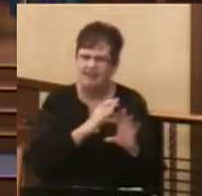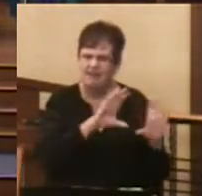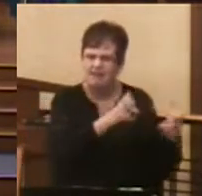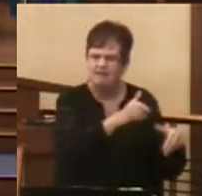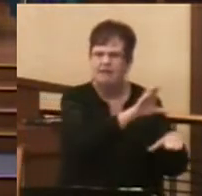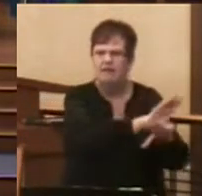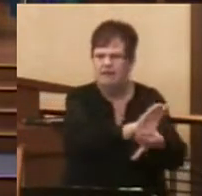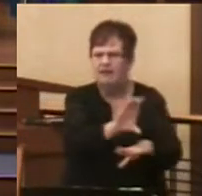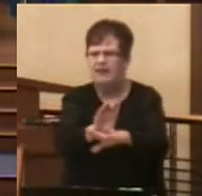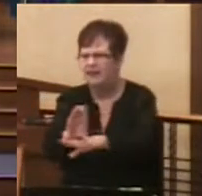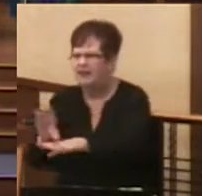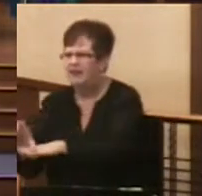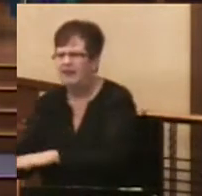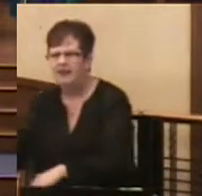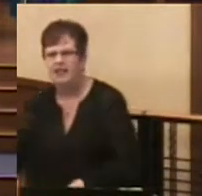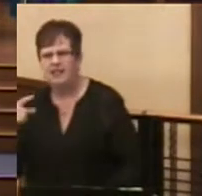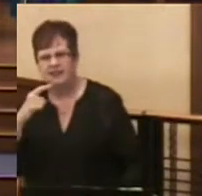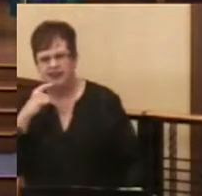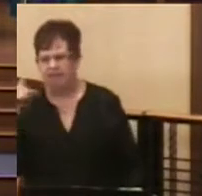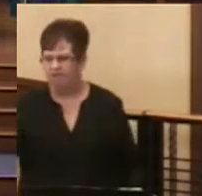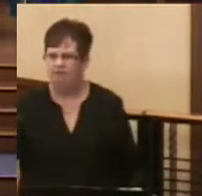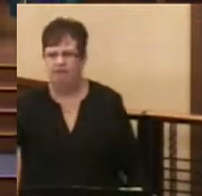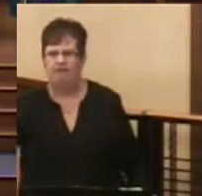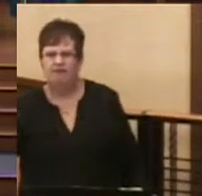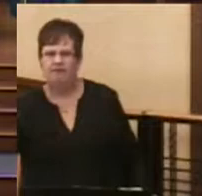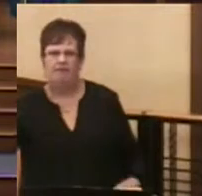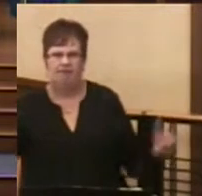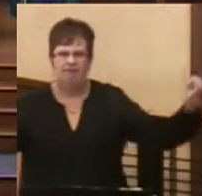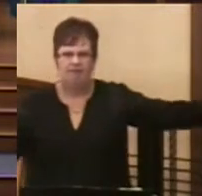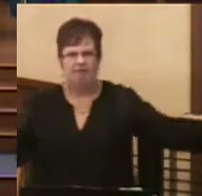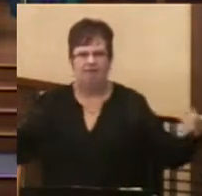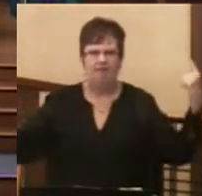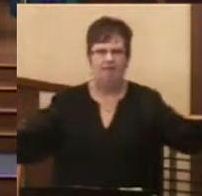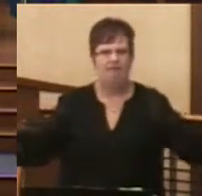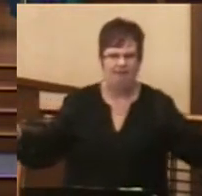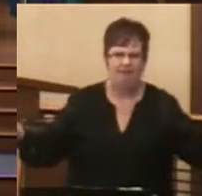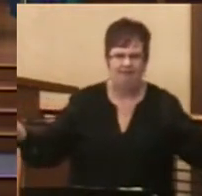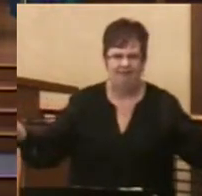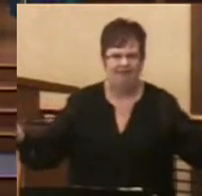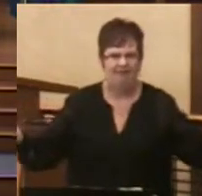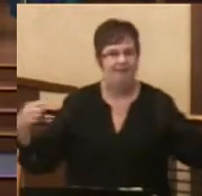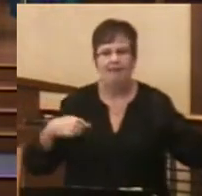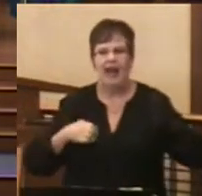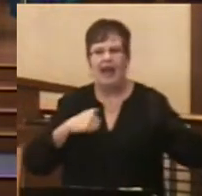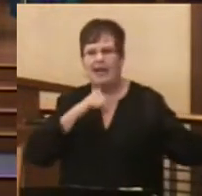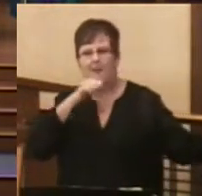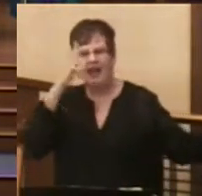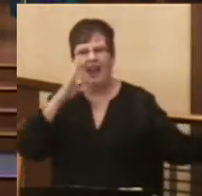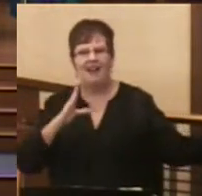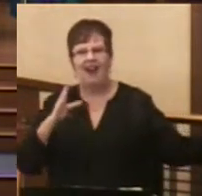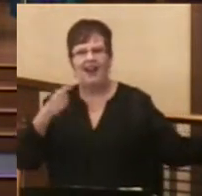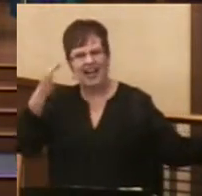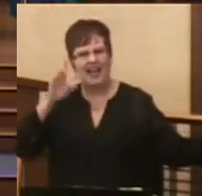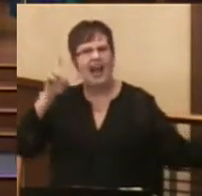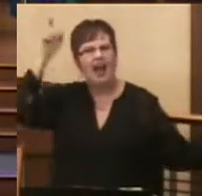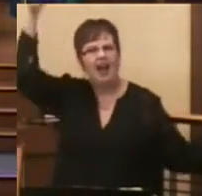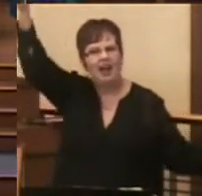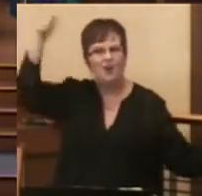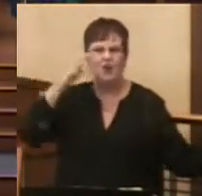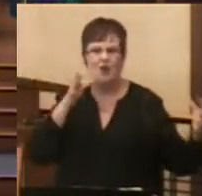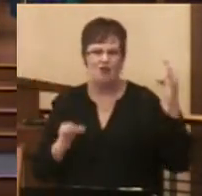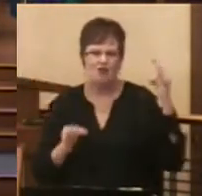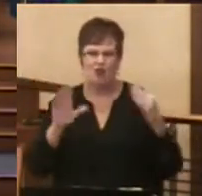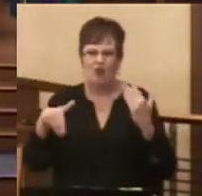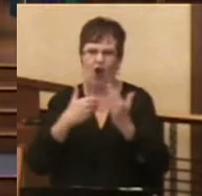to have a corner on the truth. Now, I am not God. It will be God who will judge all people,